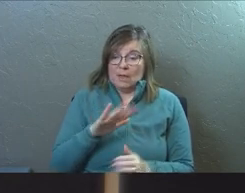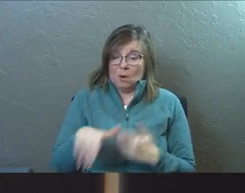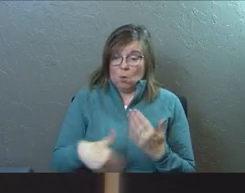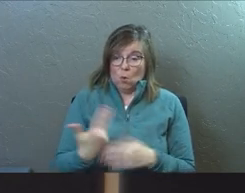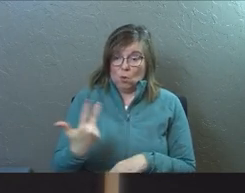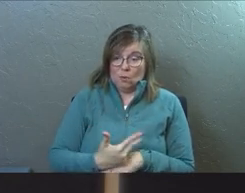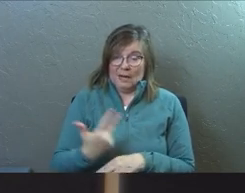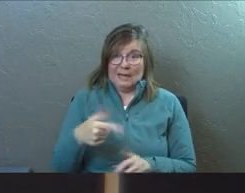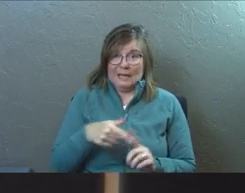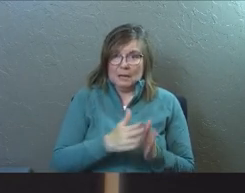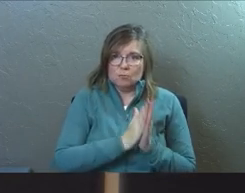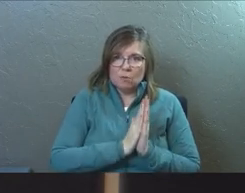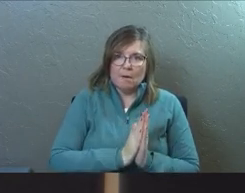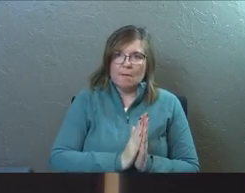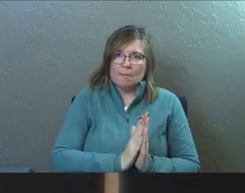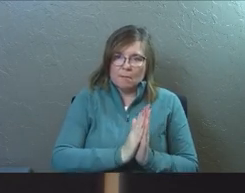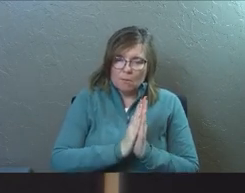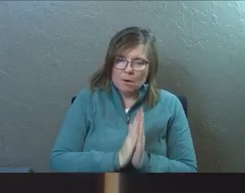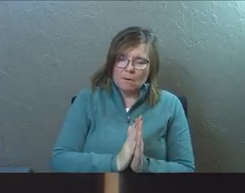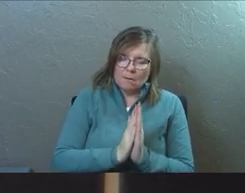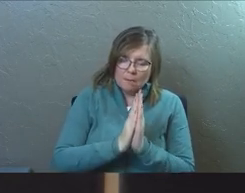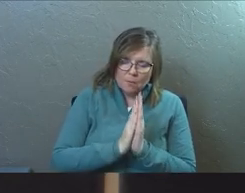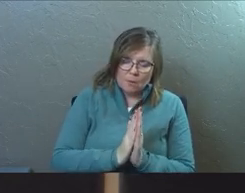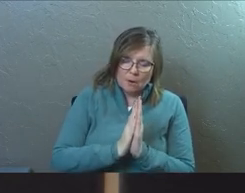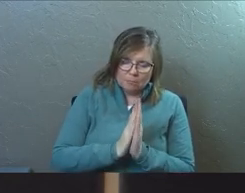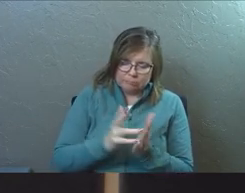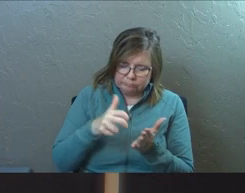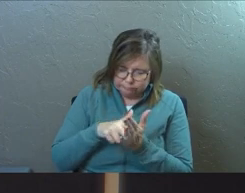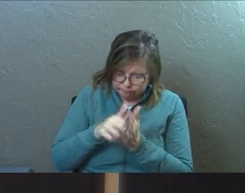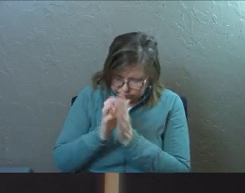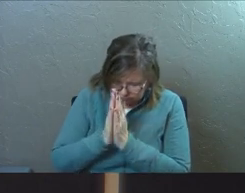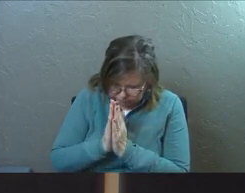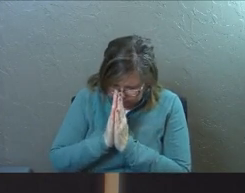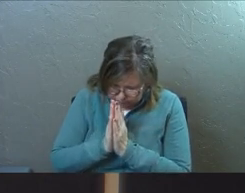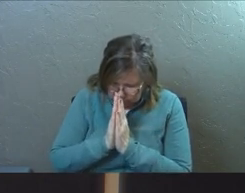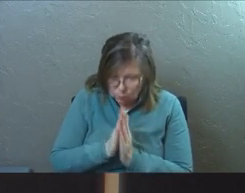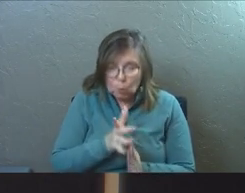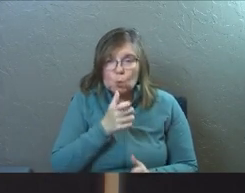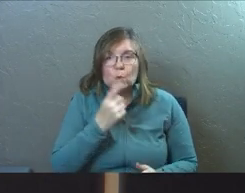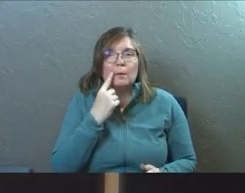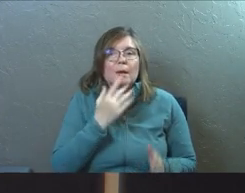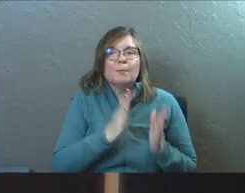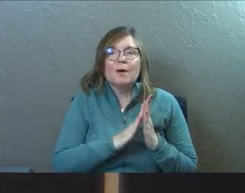entire three days he prayed. Well, who do you think he prayed to now?